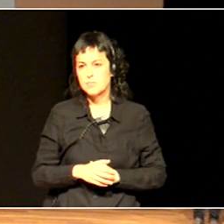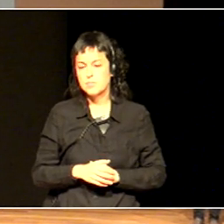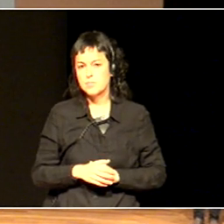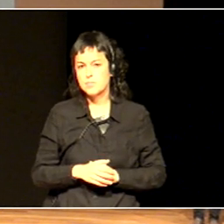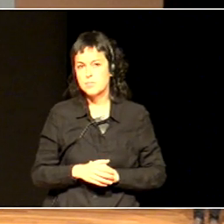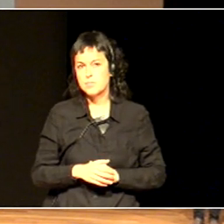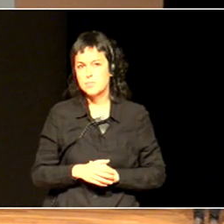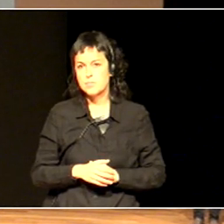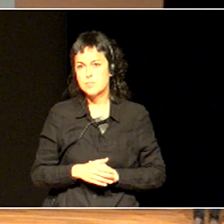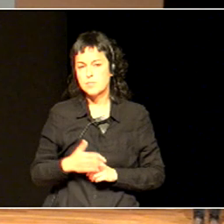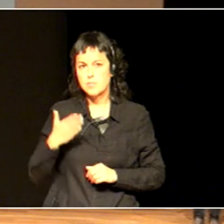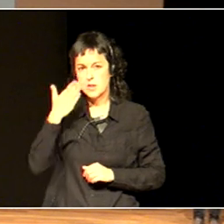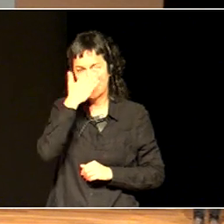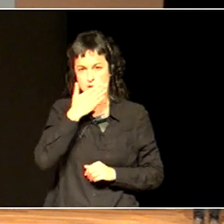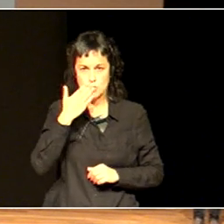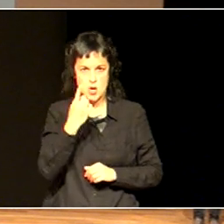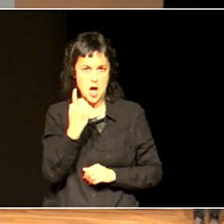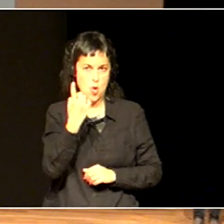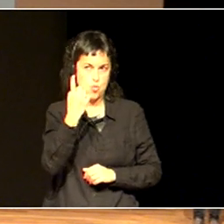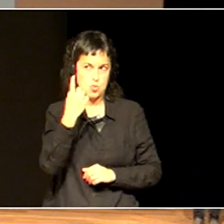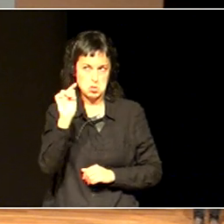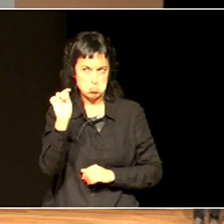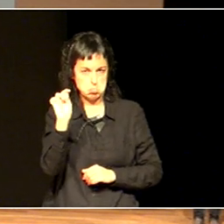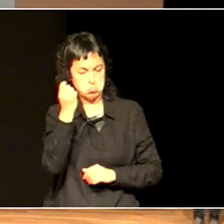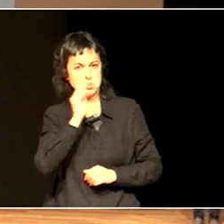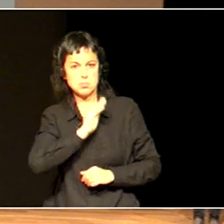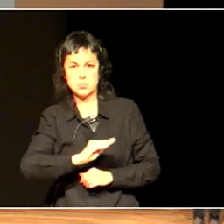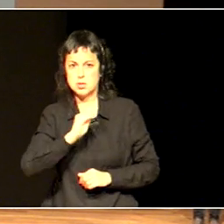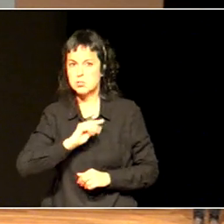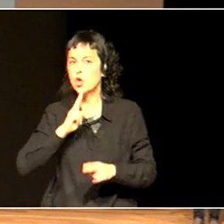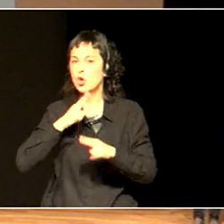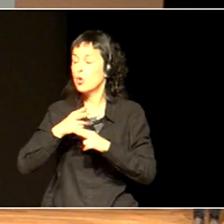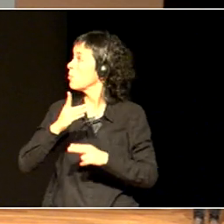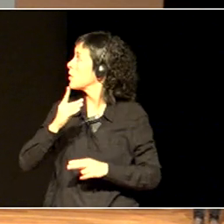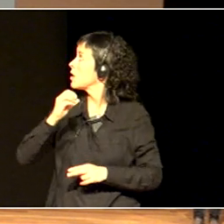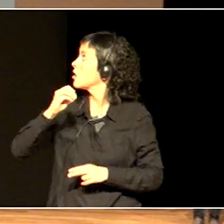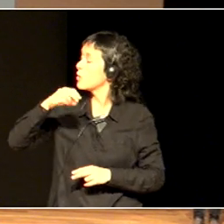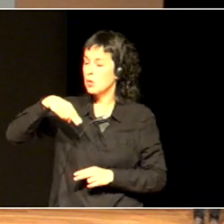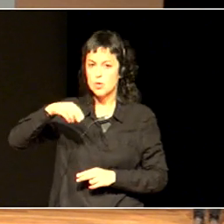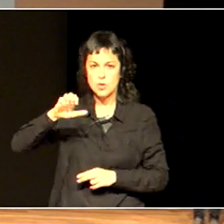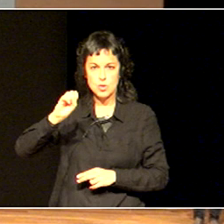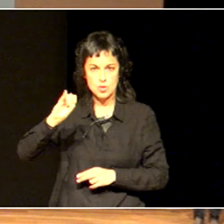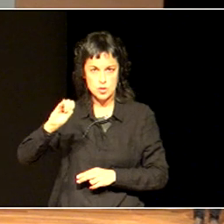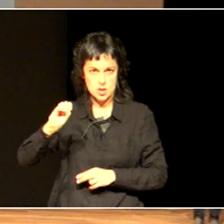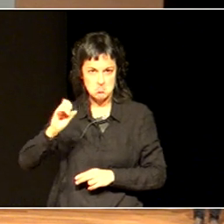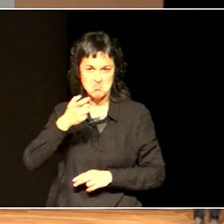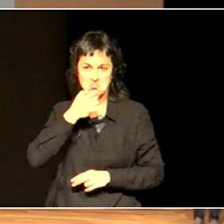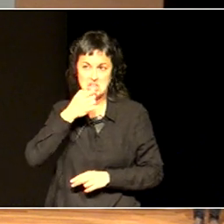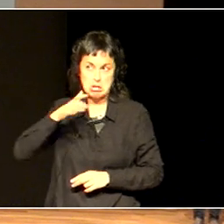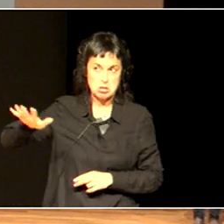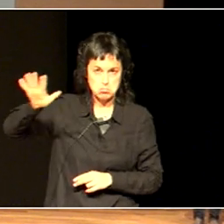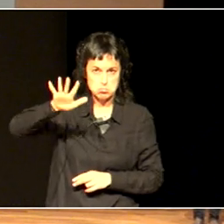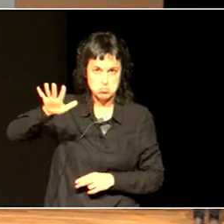a school called Dornay in the area of Surrey in England. And